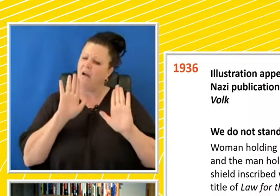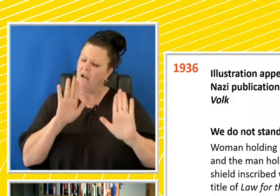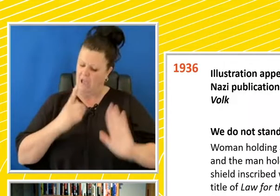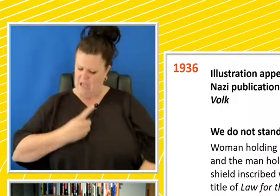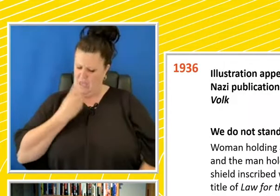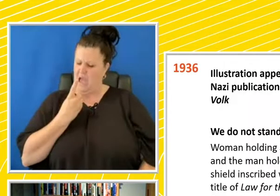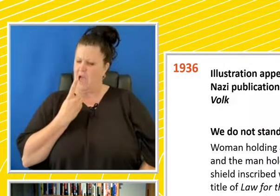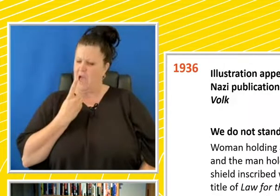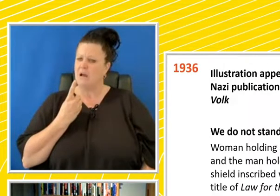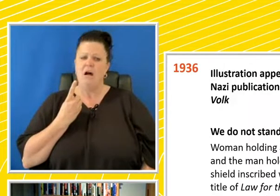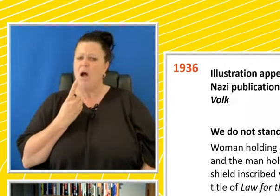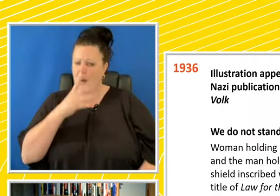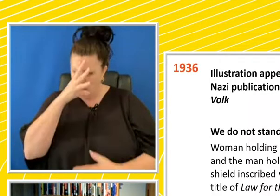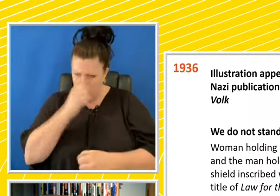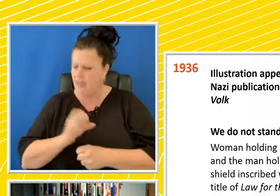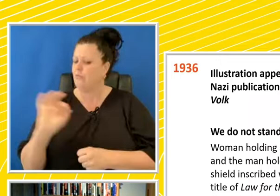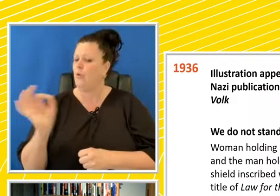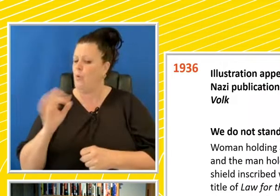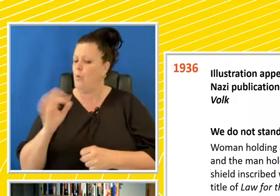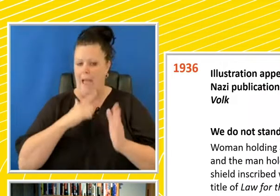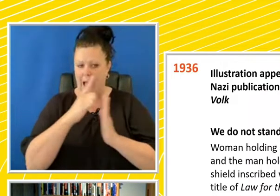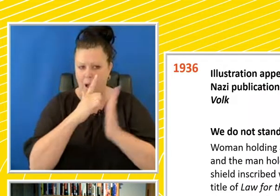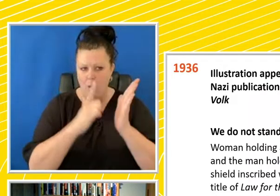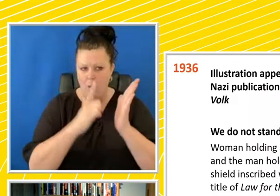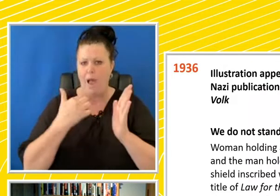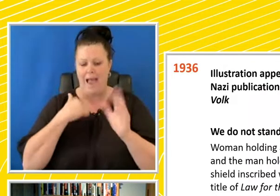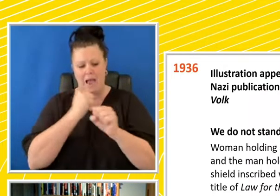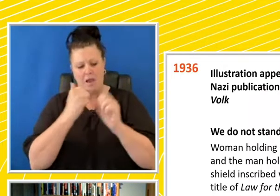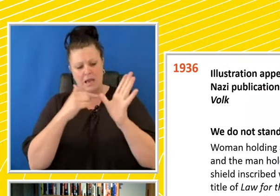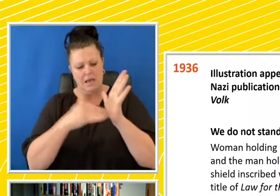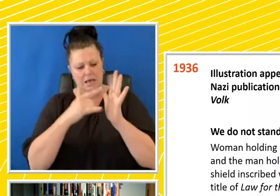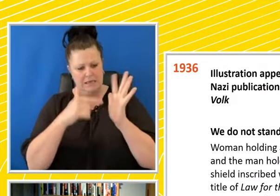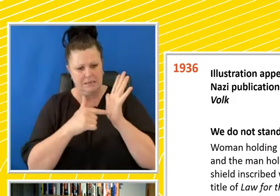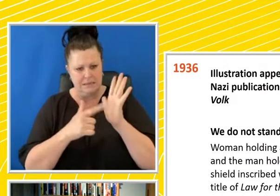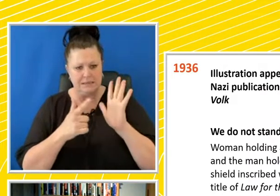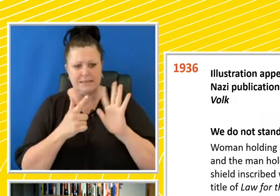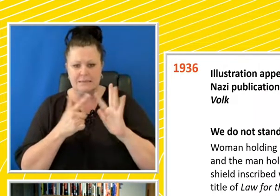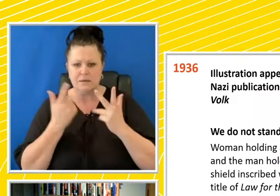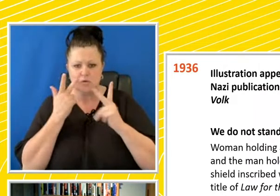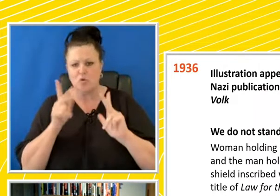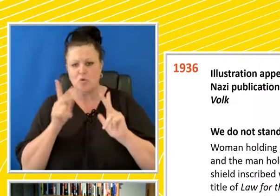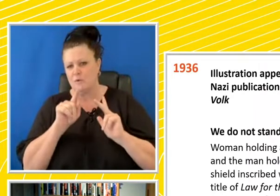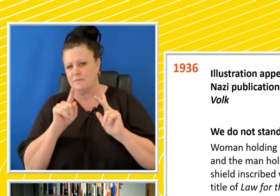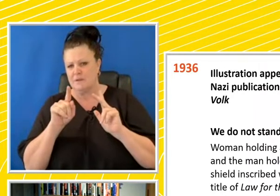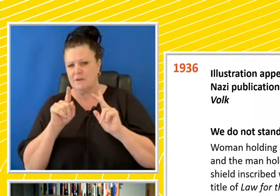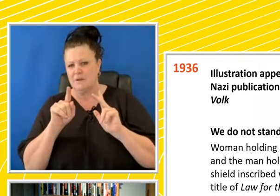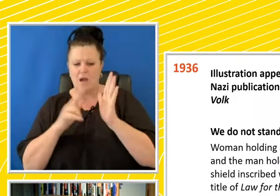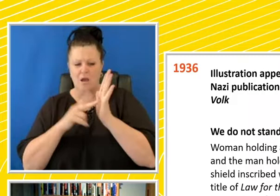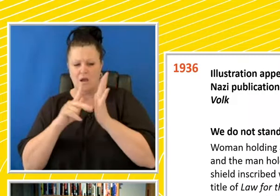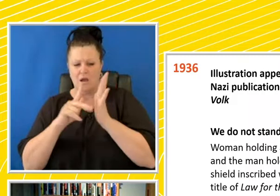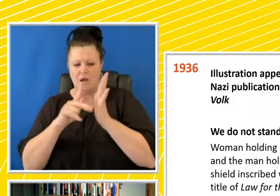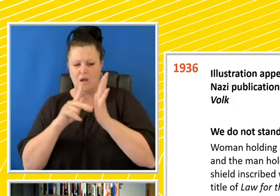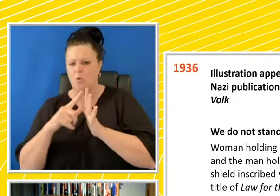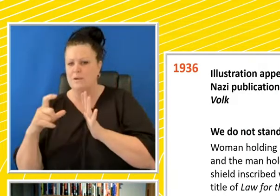here. Our law, our gazettes, this shows a, you know, a Nordic man,